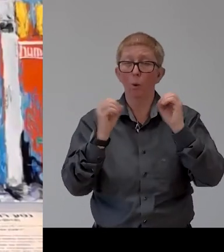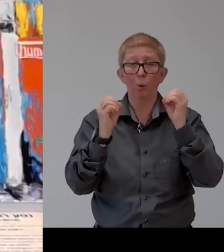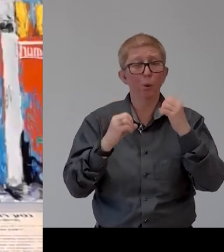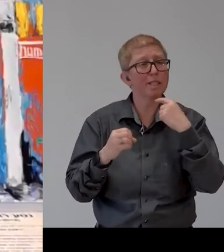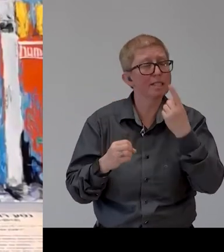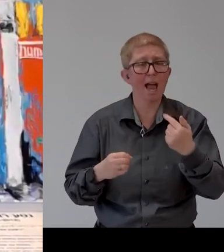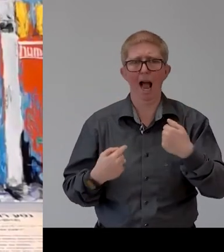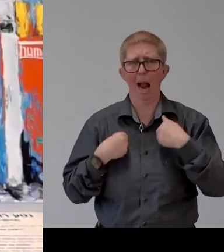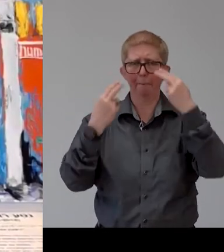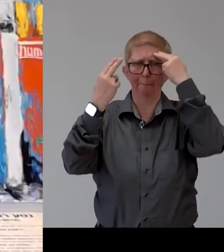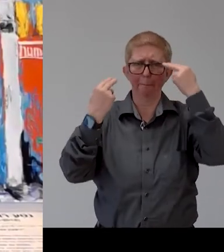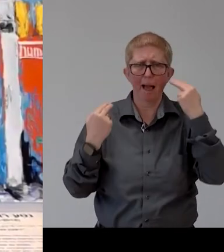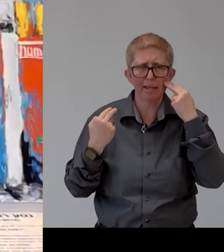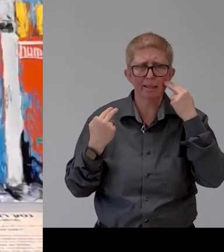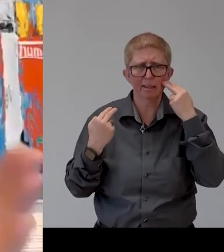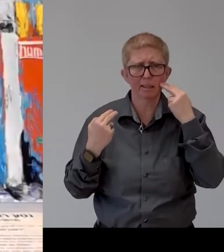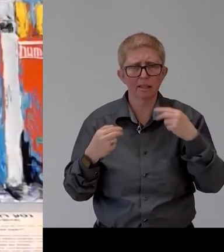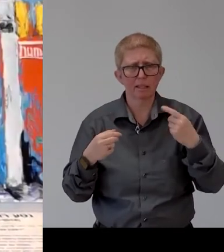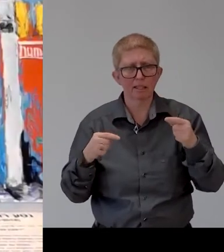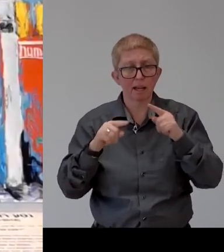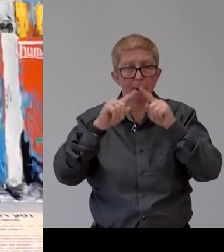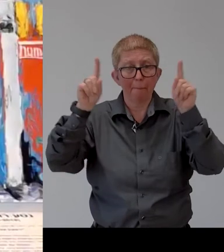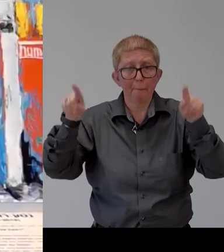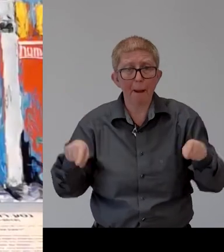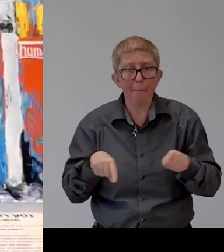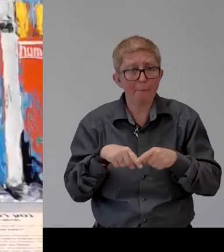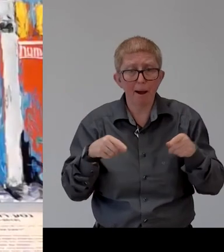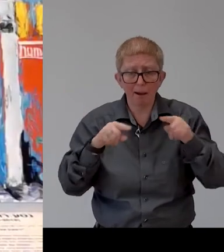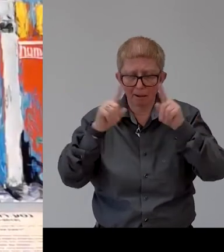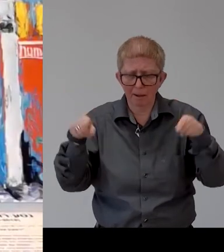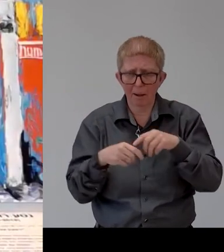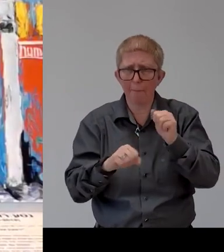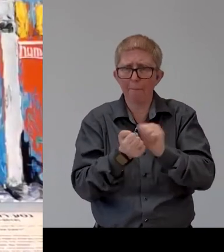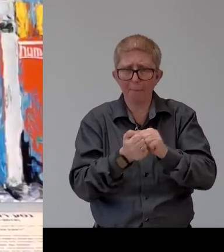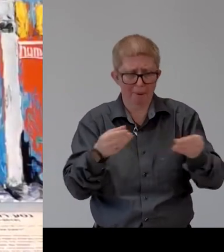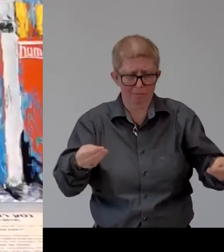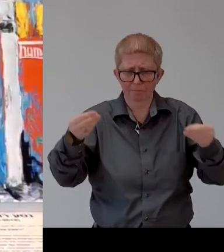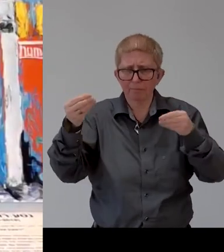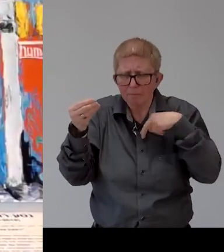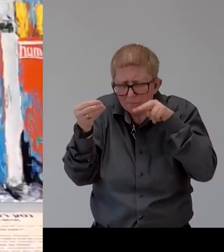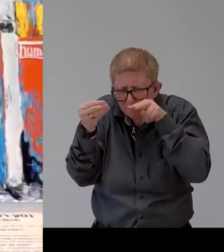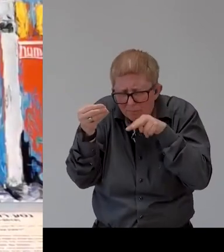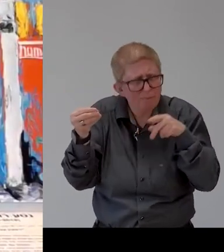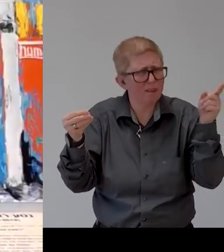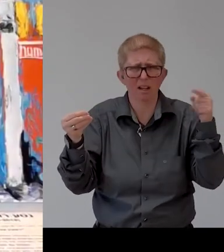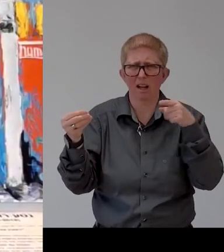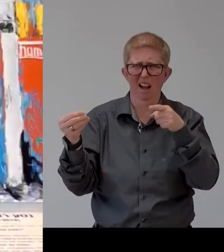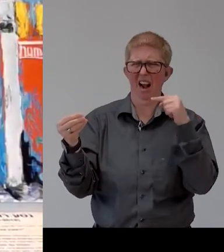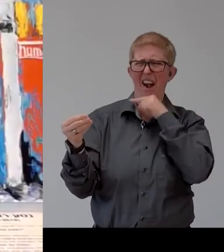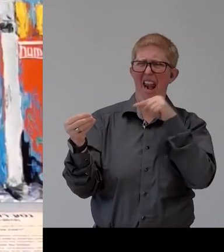oh that's a scam they're lying it can't be people with disability with vision impairment can definitely